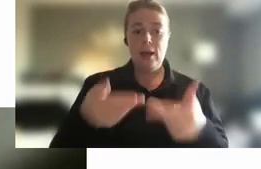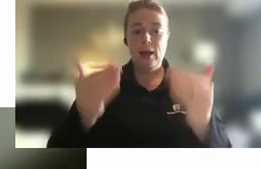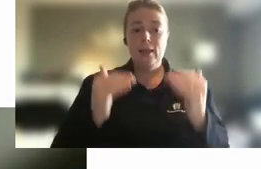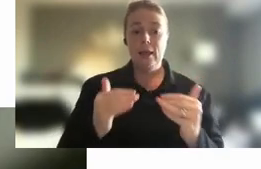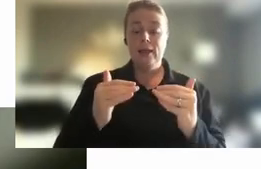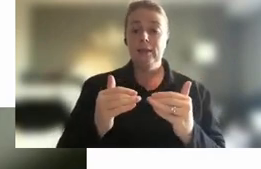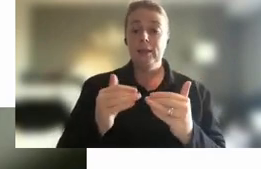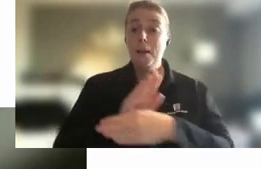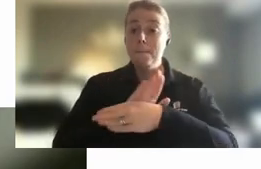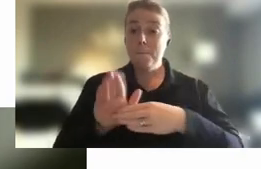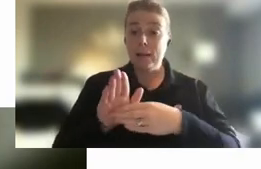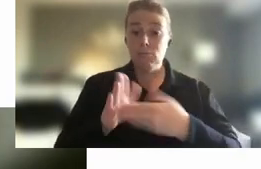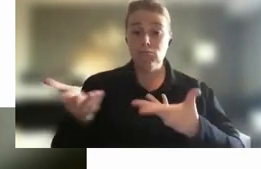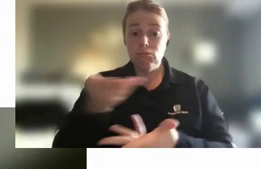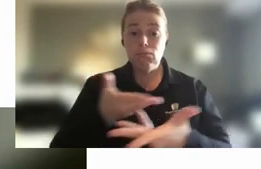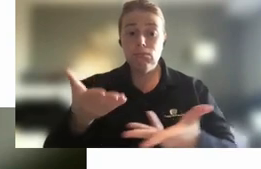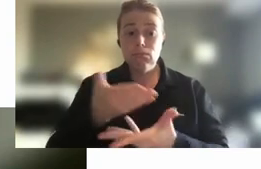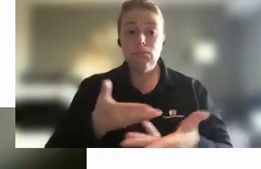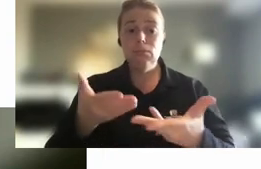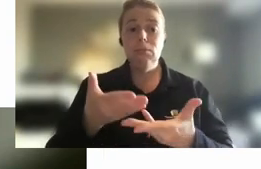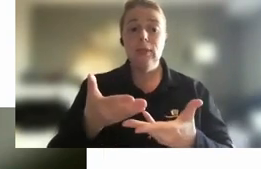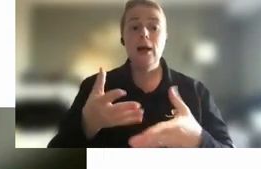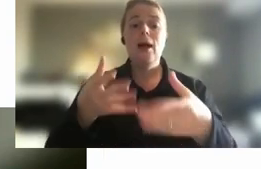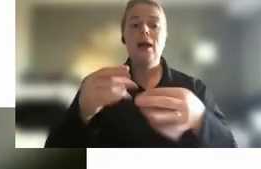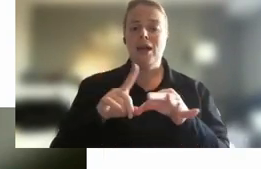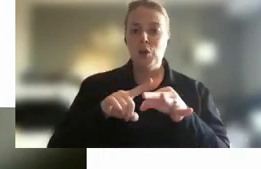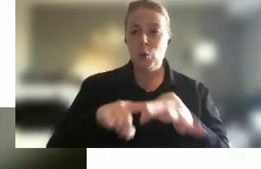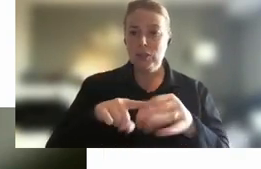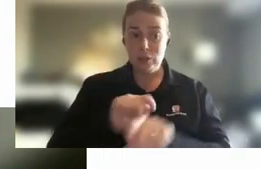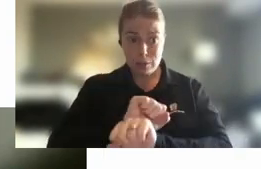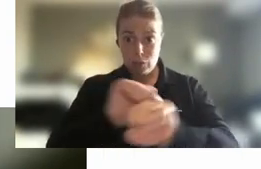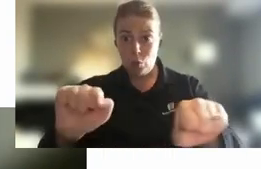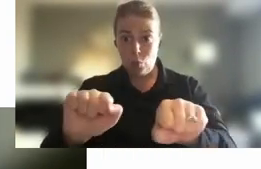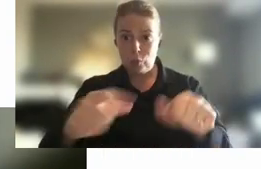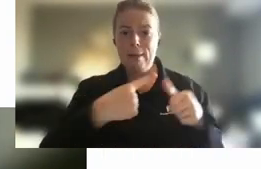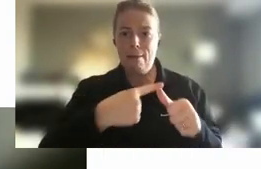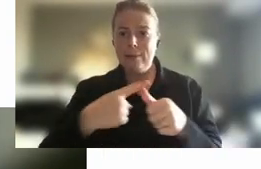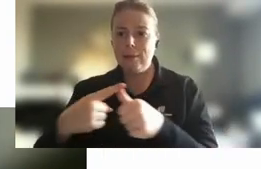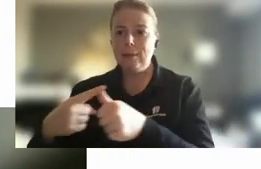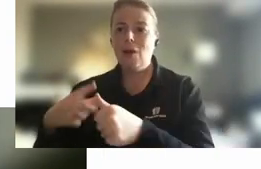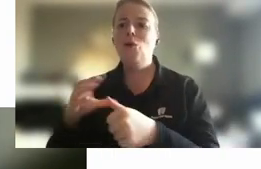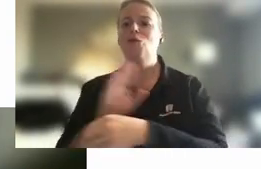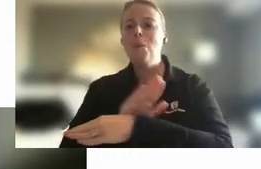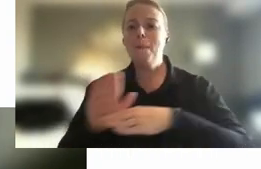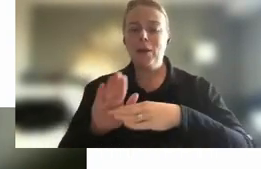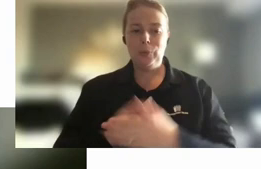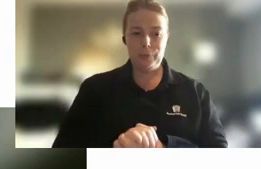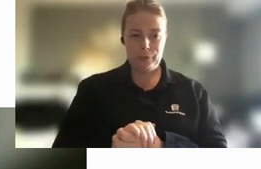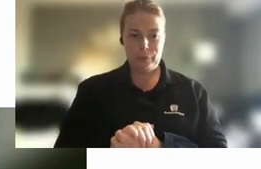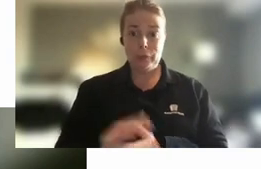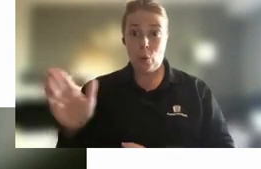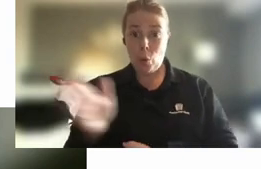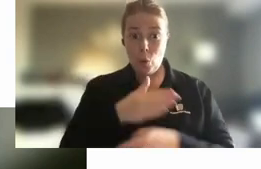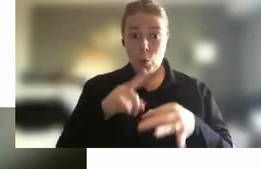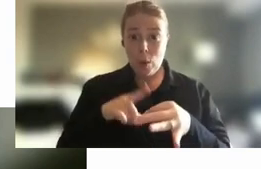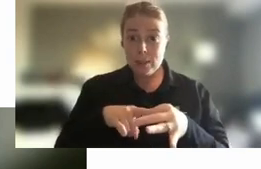colleagues. And then your questions will be answered by the panel. All your questions, if you've got